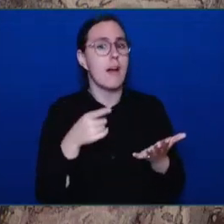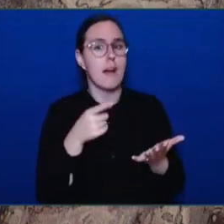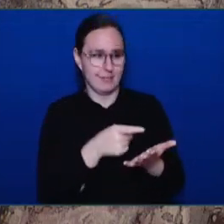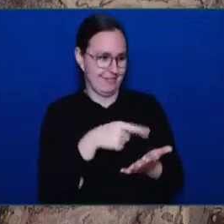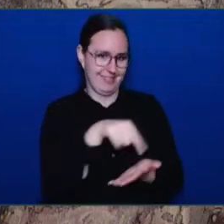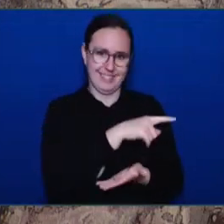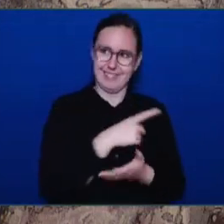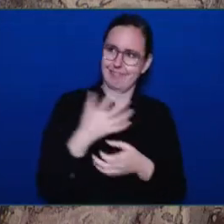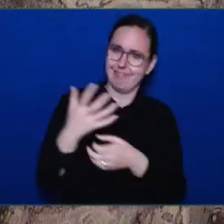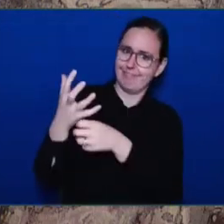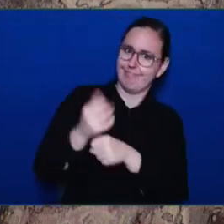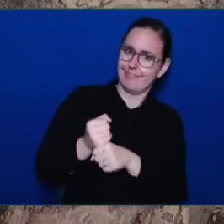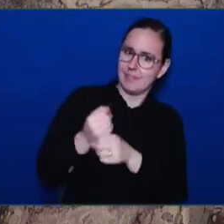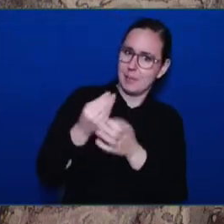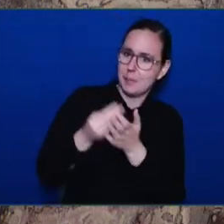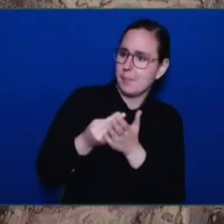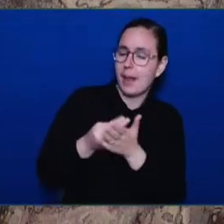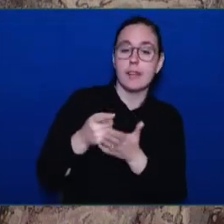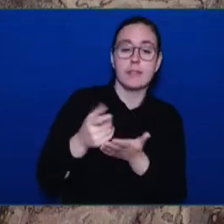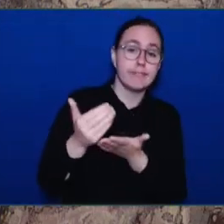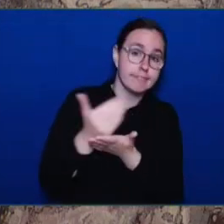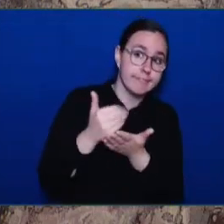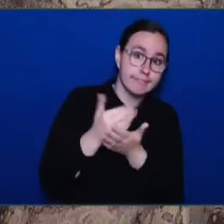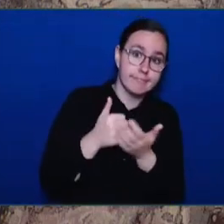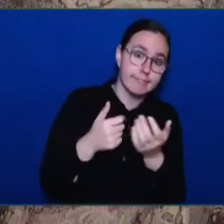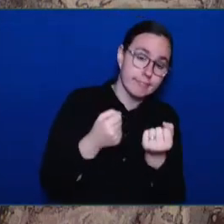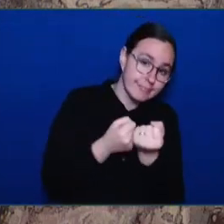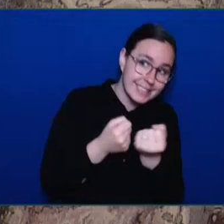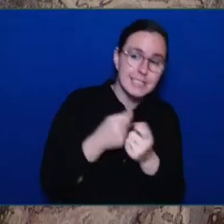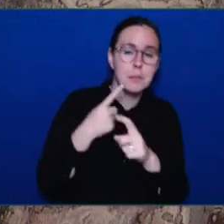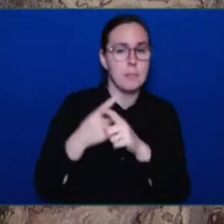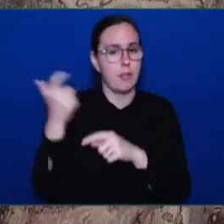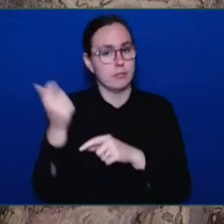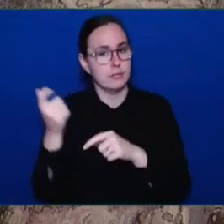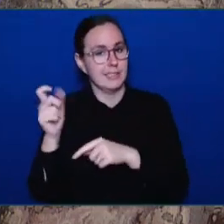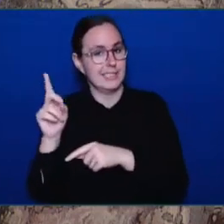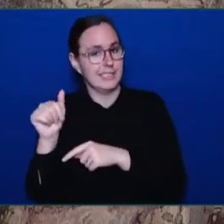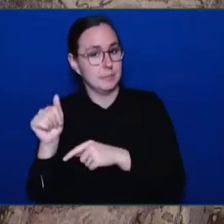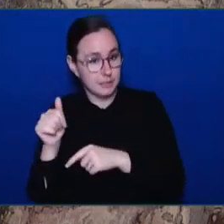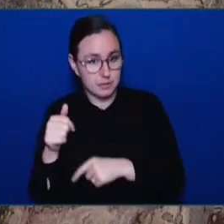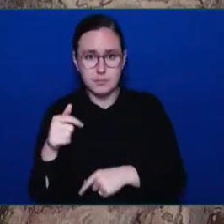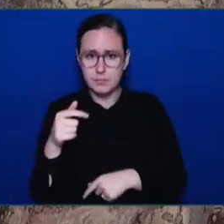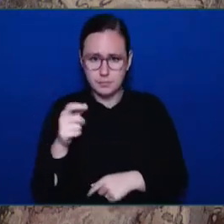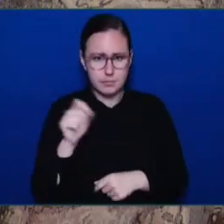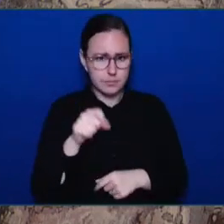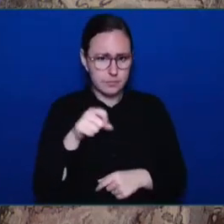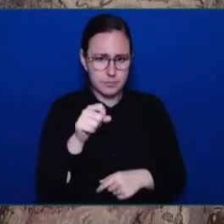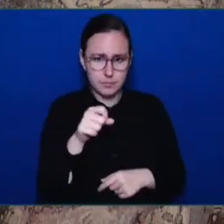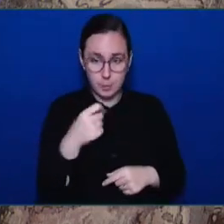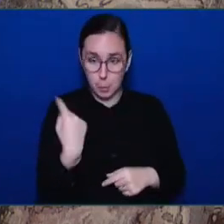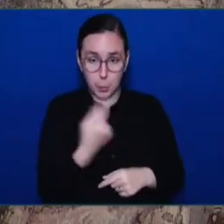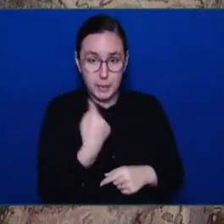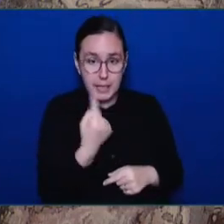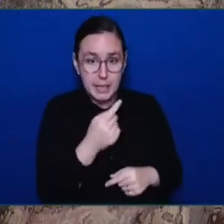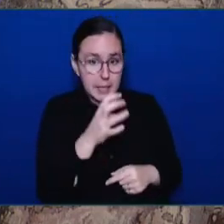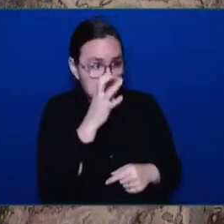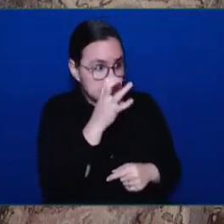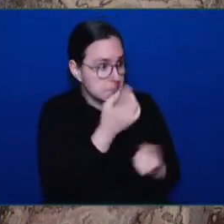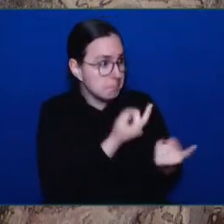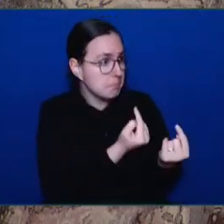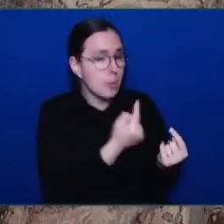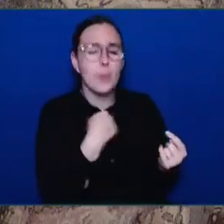We did not claw back any of the benefits that people received during the pandemic, unlike any other province. We